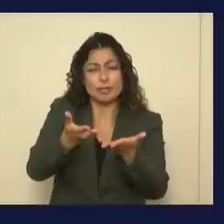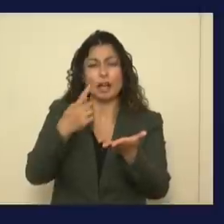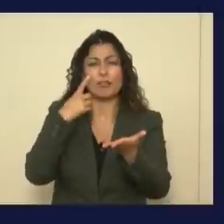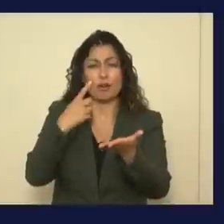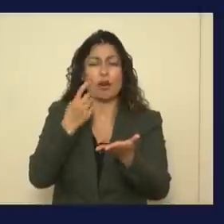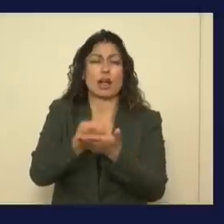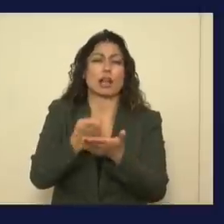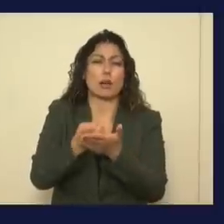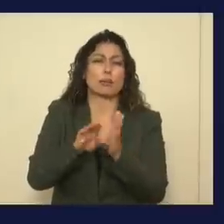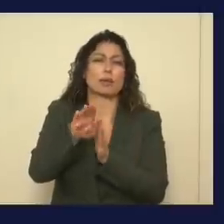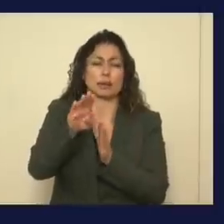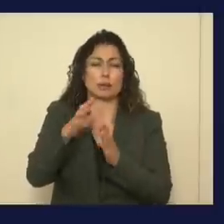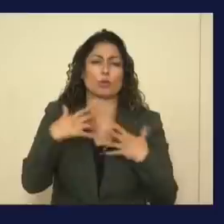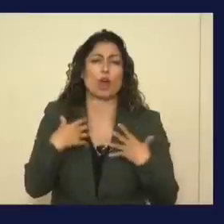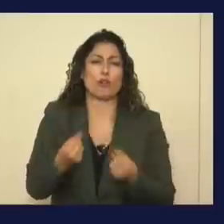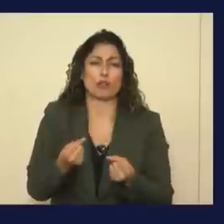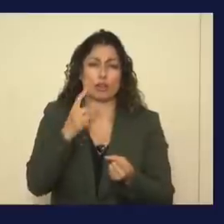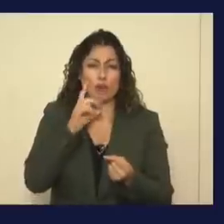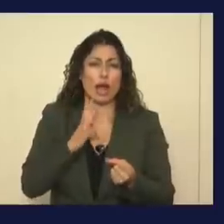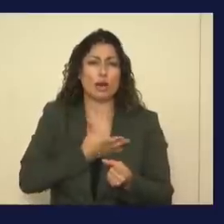recovery for the state. Next slide.